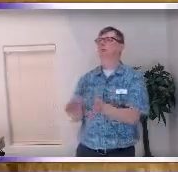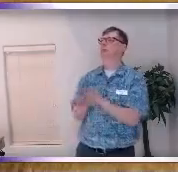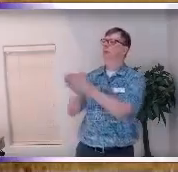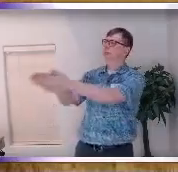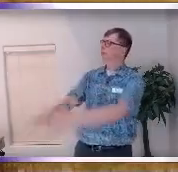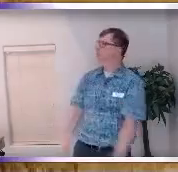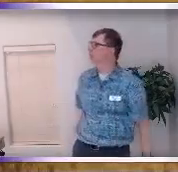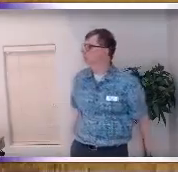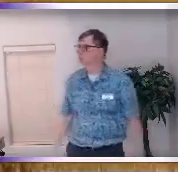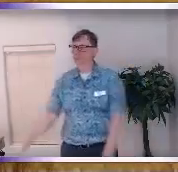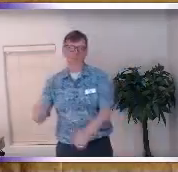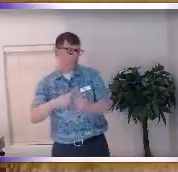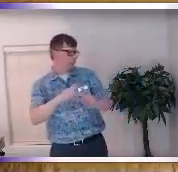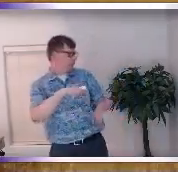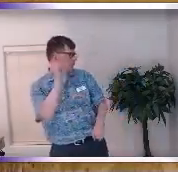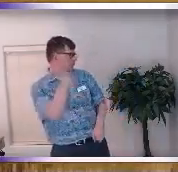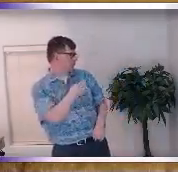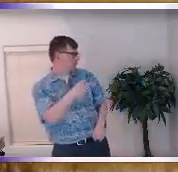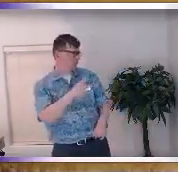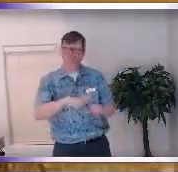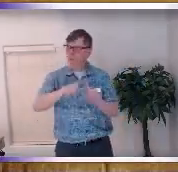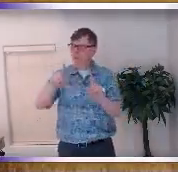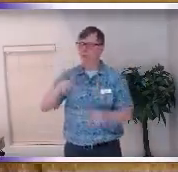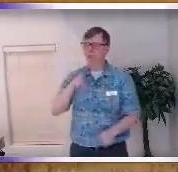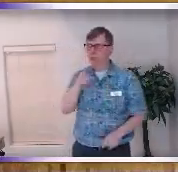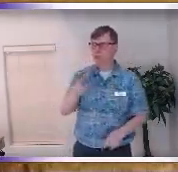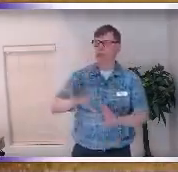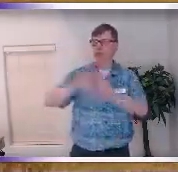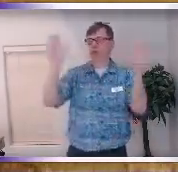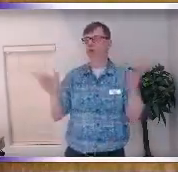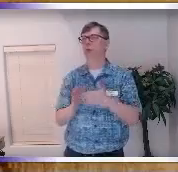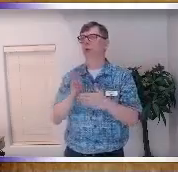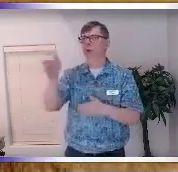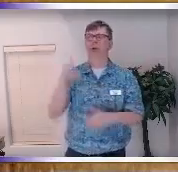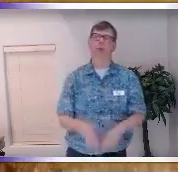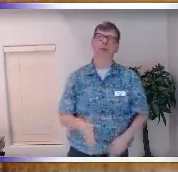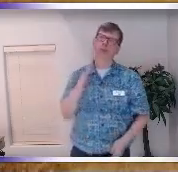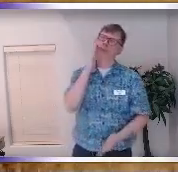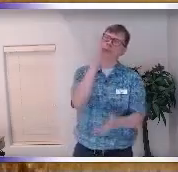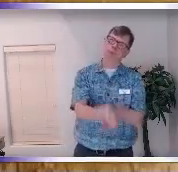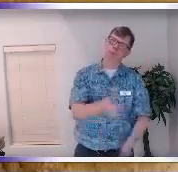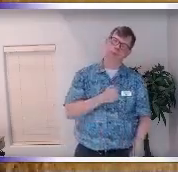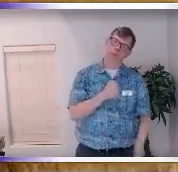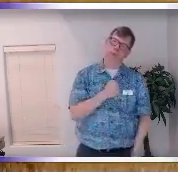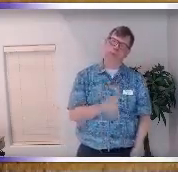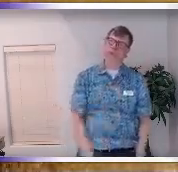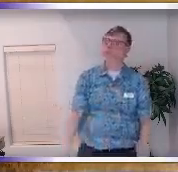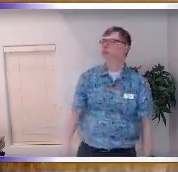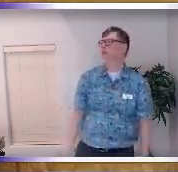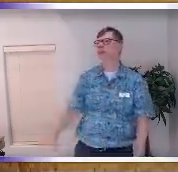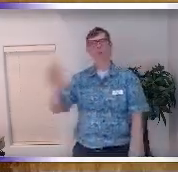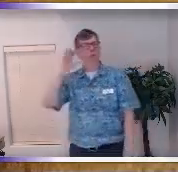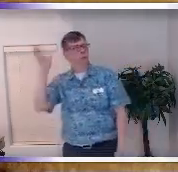let it go and he goes that's their problem right you showed up as your authentic self and if it's genuine they will